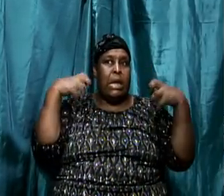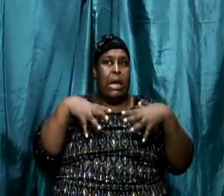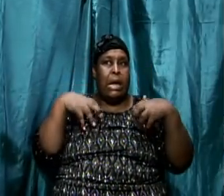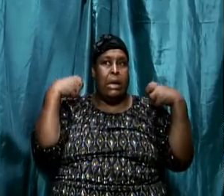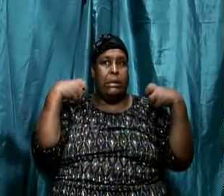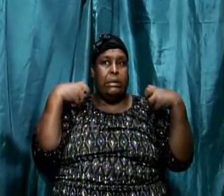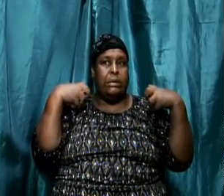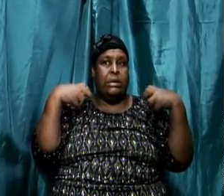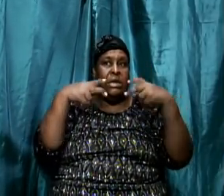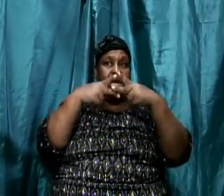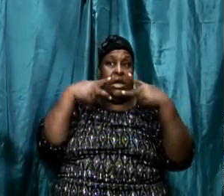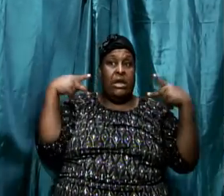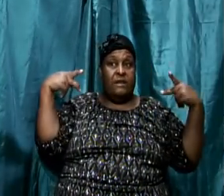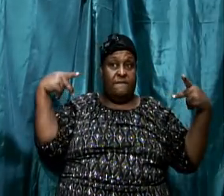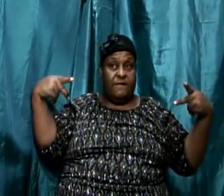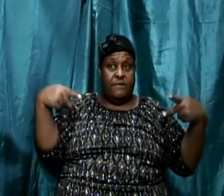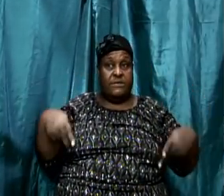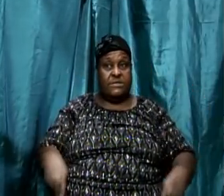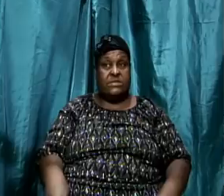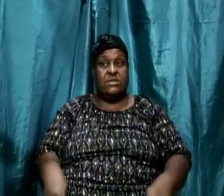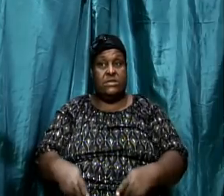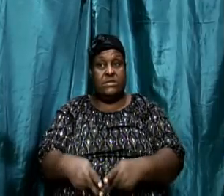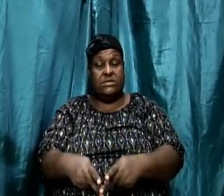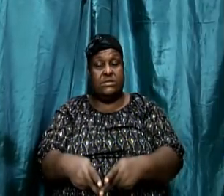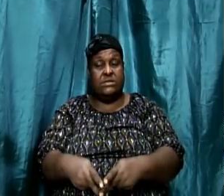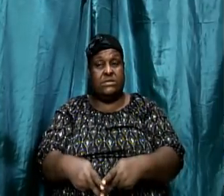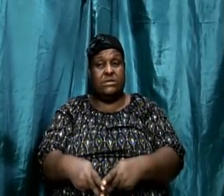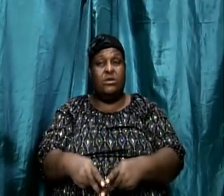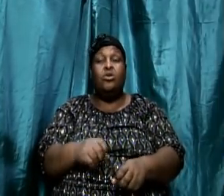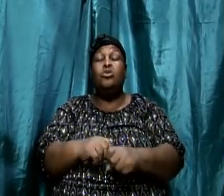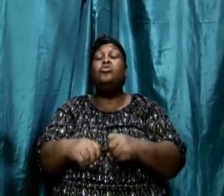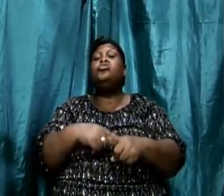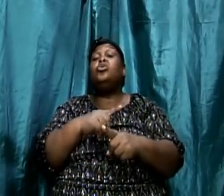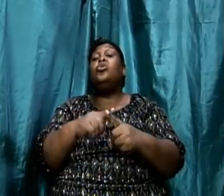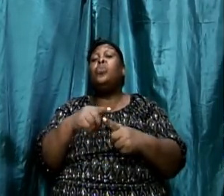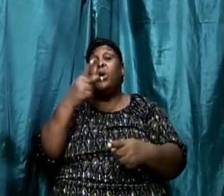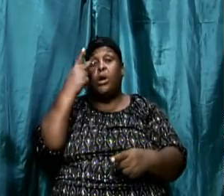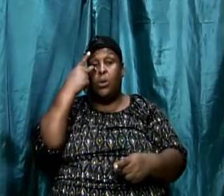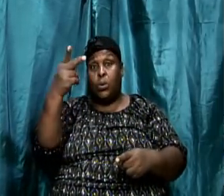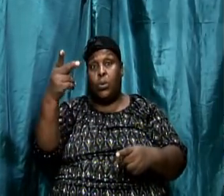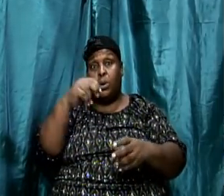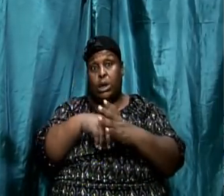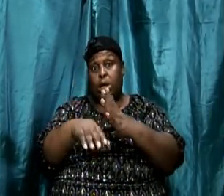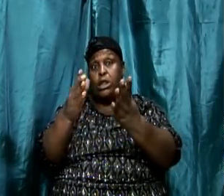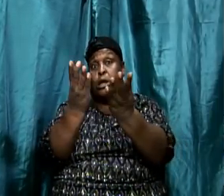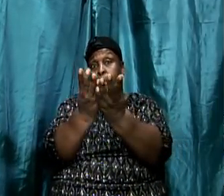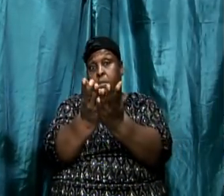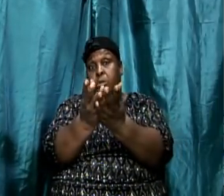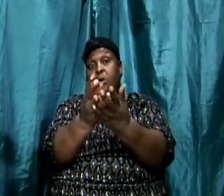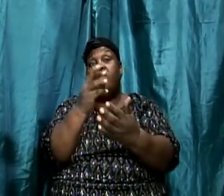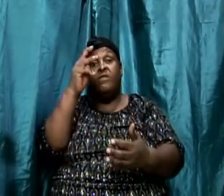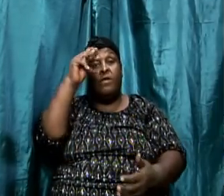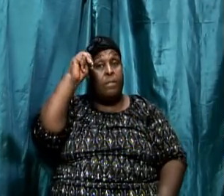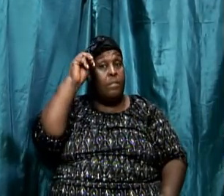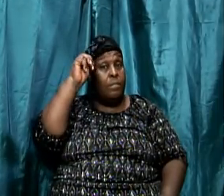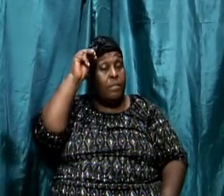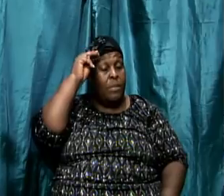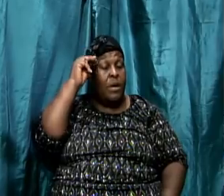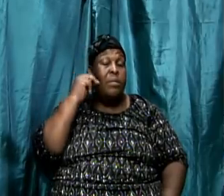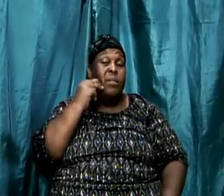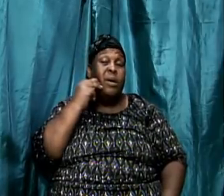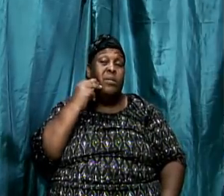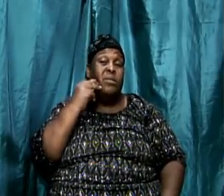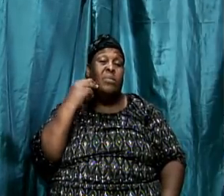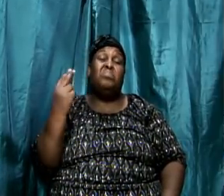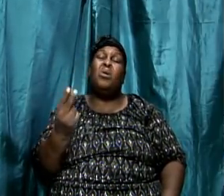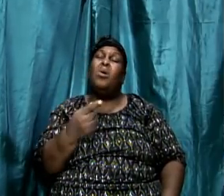Pharisees among many other people. So when we look in the book of Matthew and we're going to read a particular verse, always go back